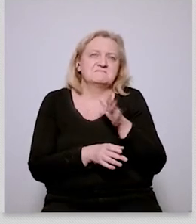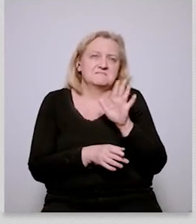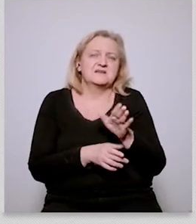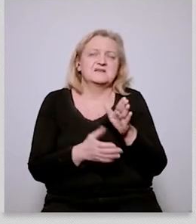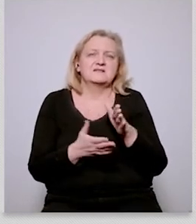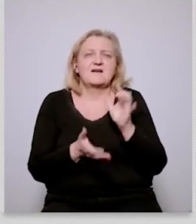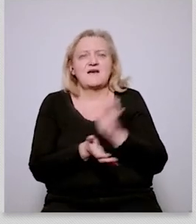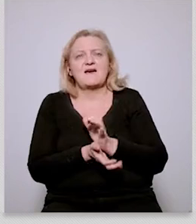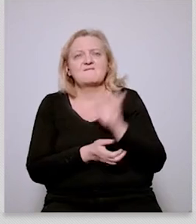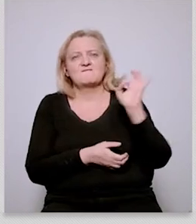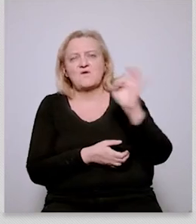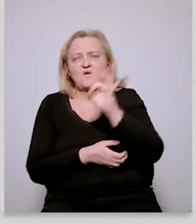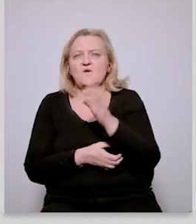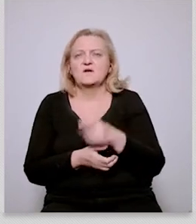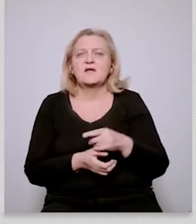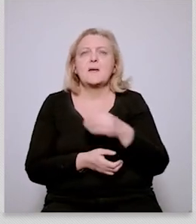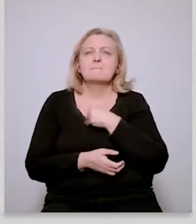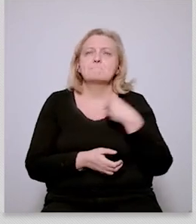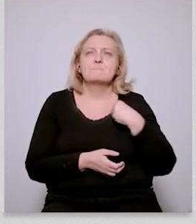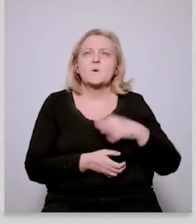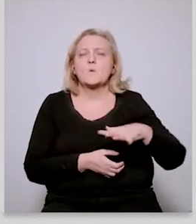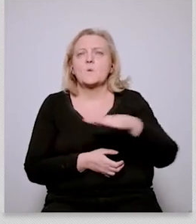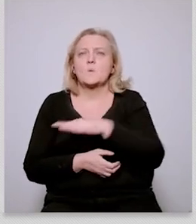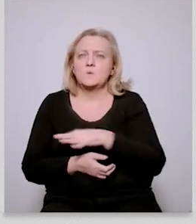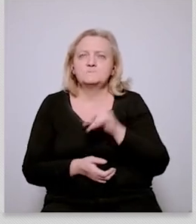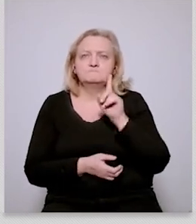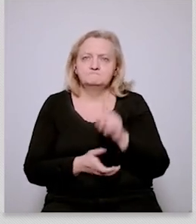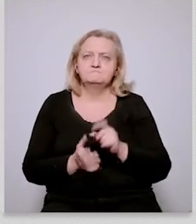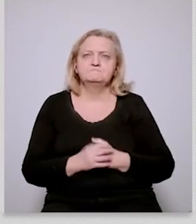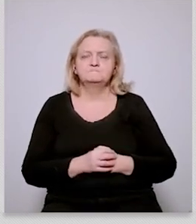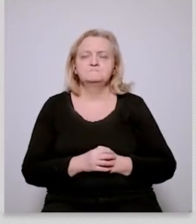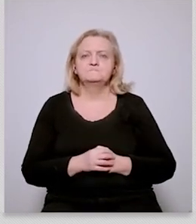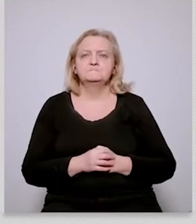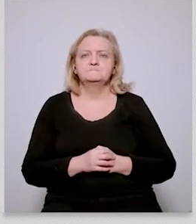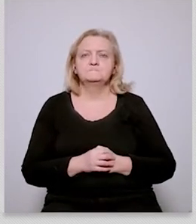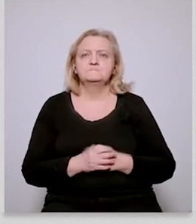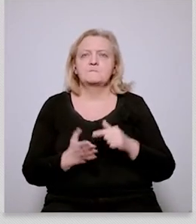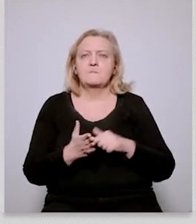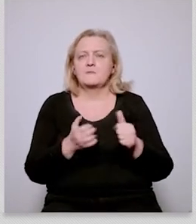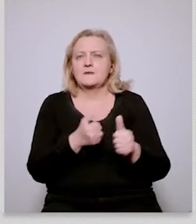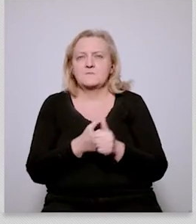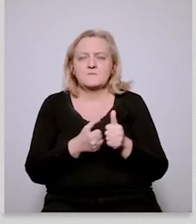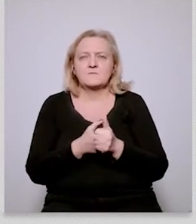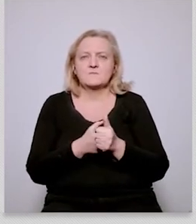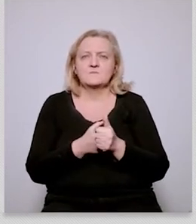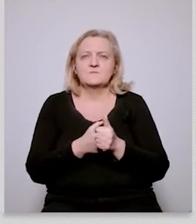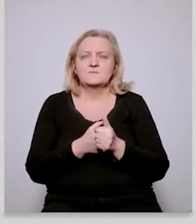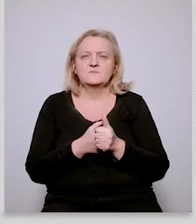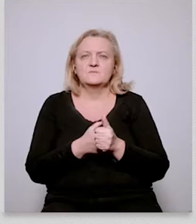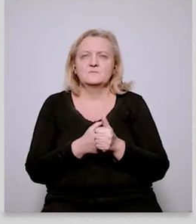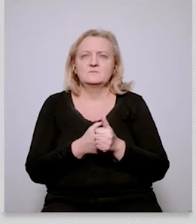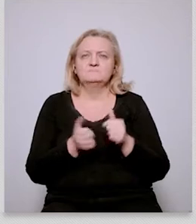confluence of um of issues poland is almost a textbook case right